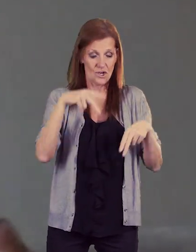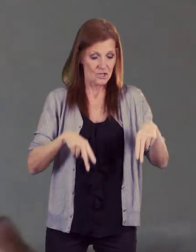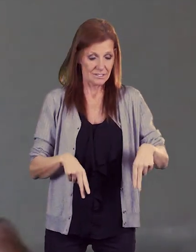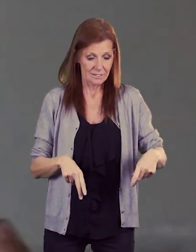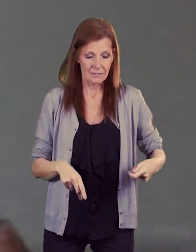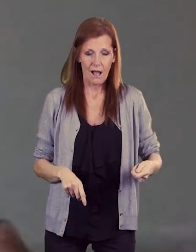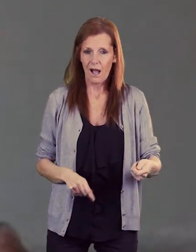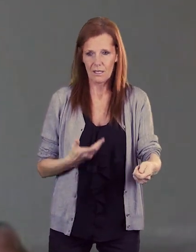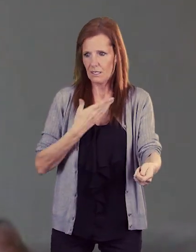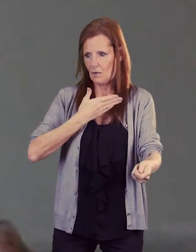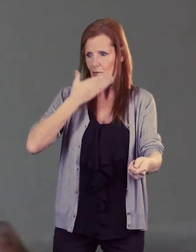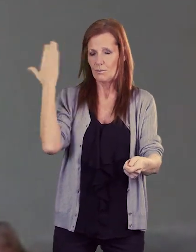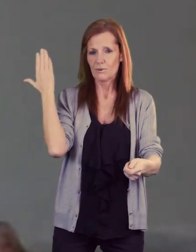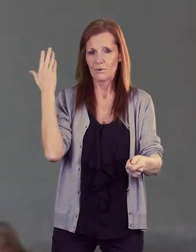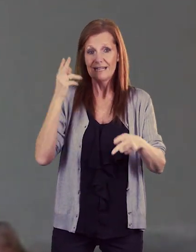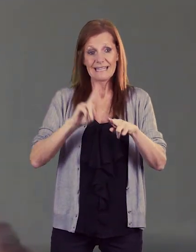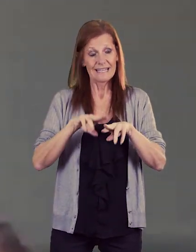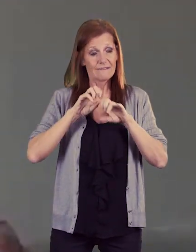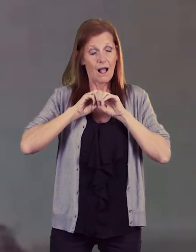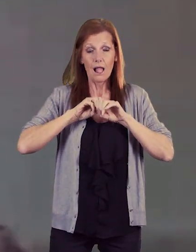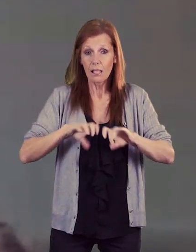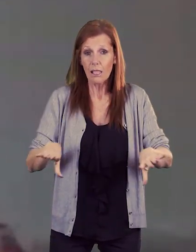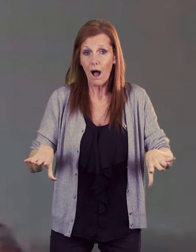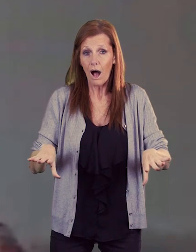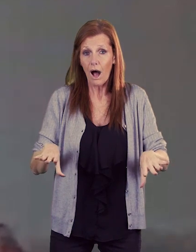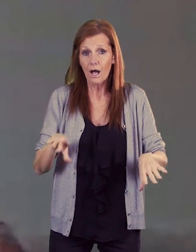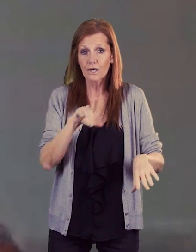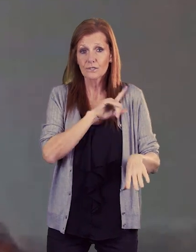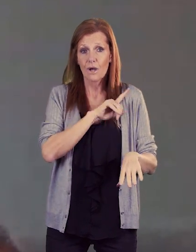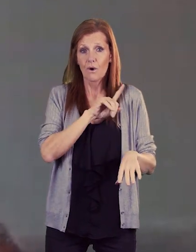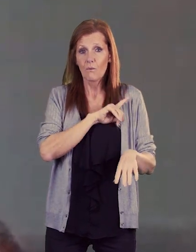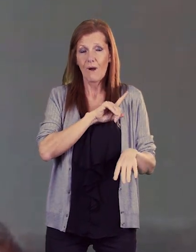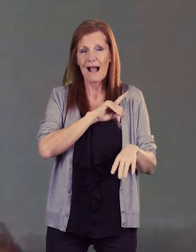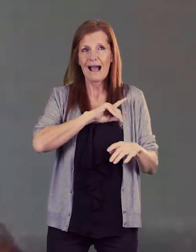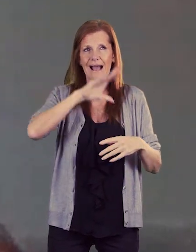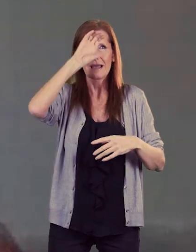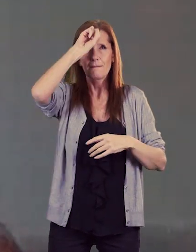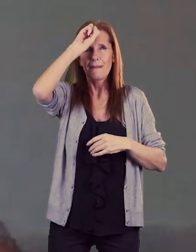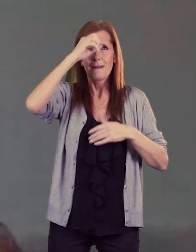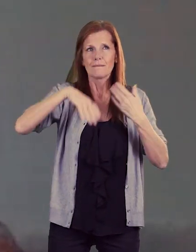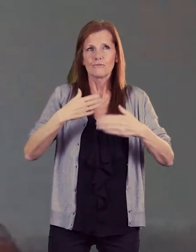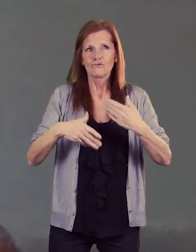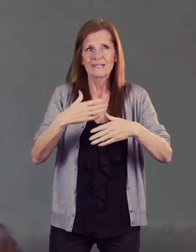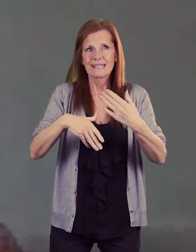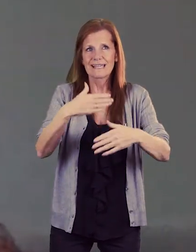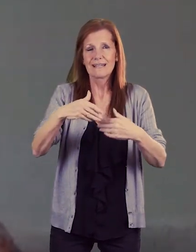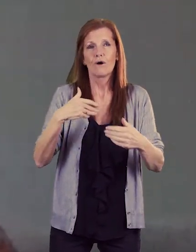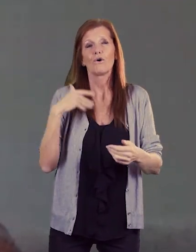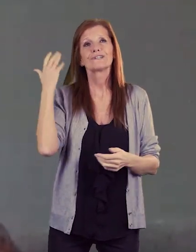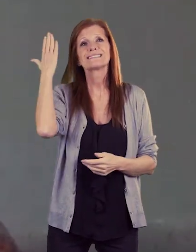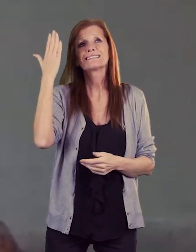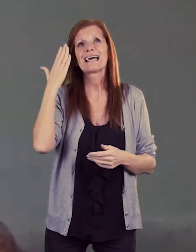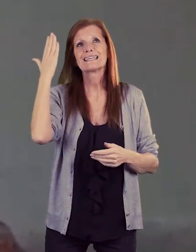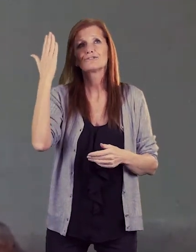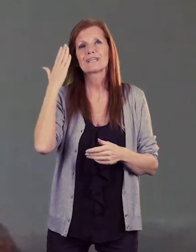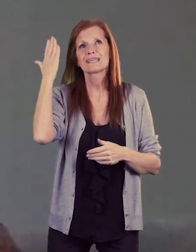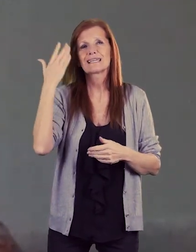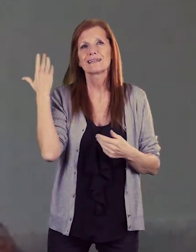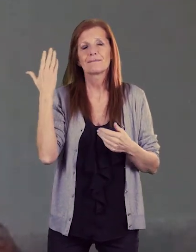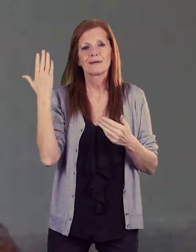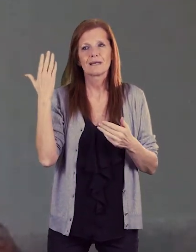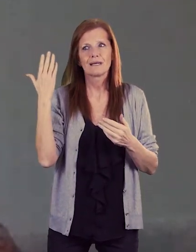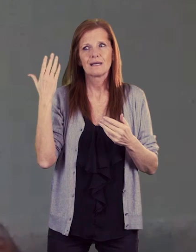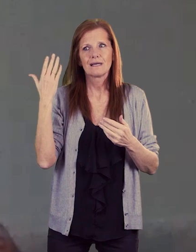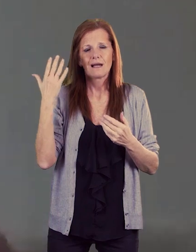dog there weren't all those facilities so if you got lost because your muscle memory of your walk or you daydreamed and you can't remember how many